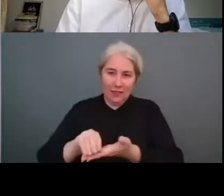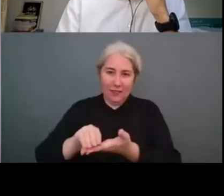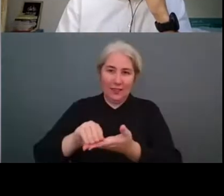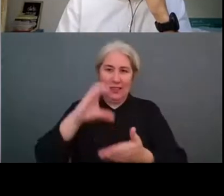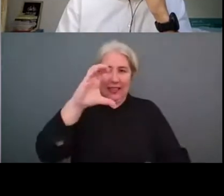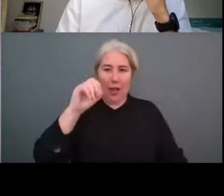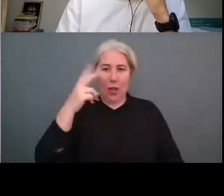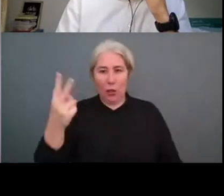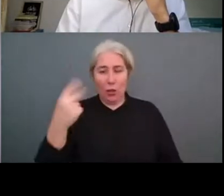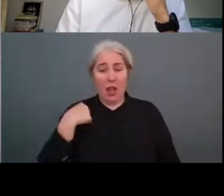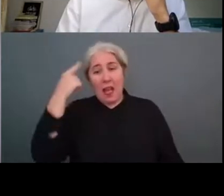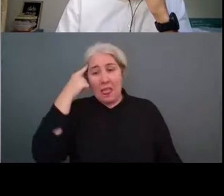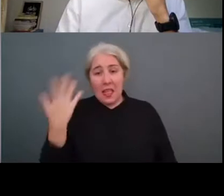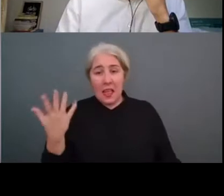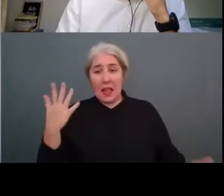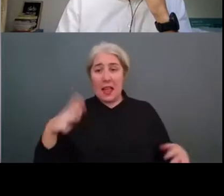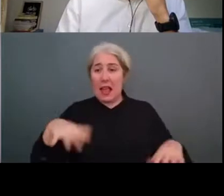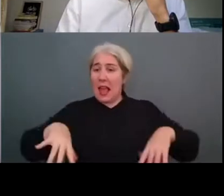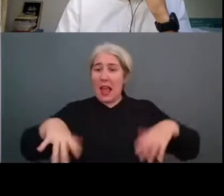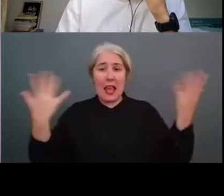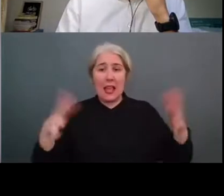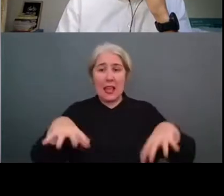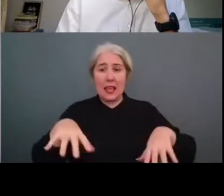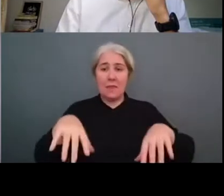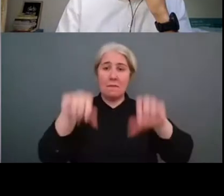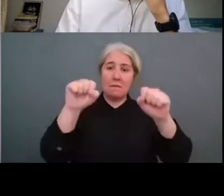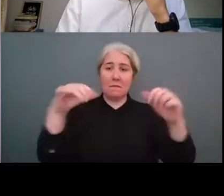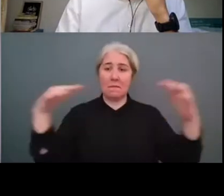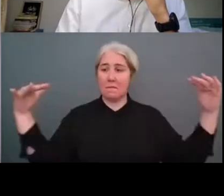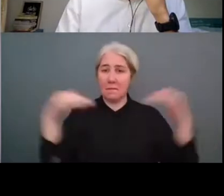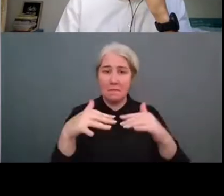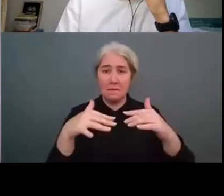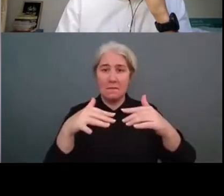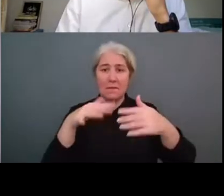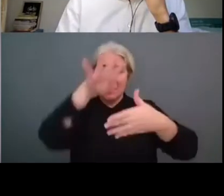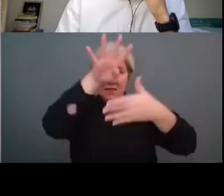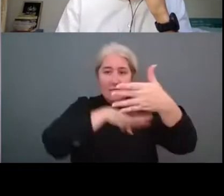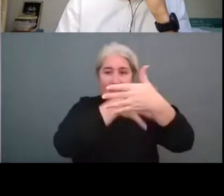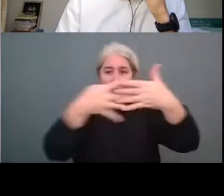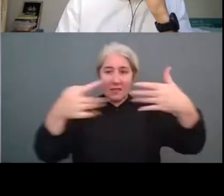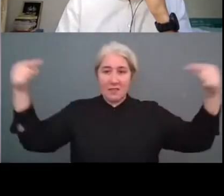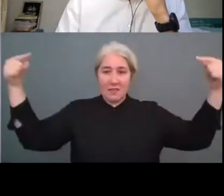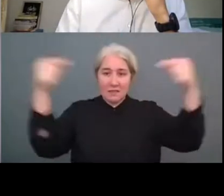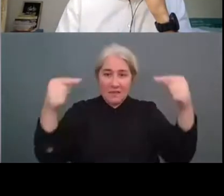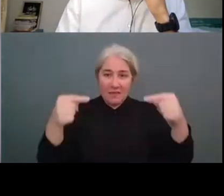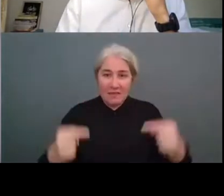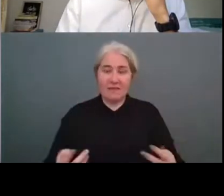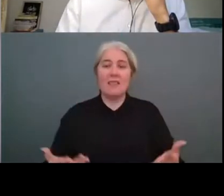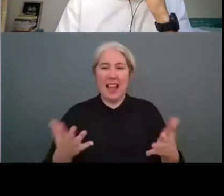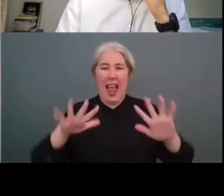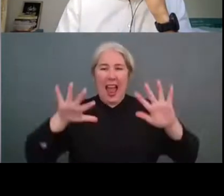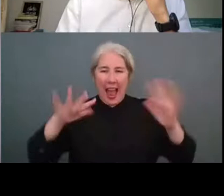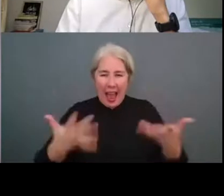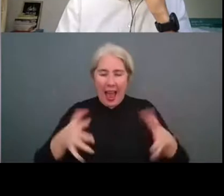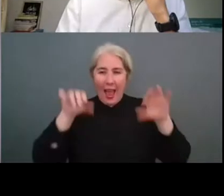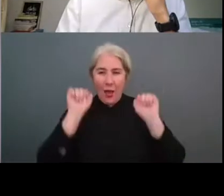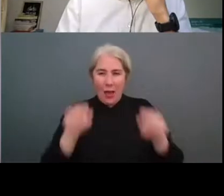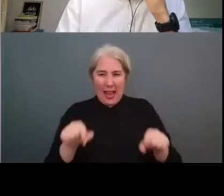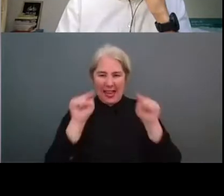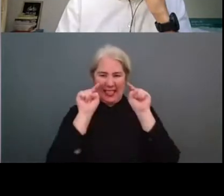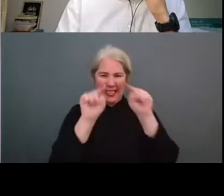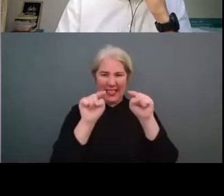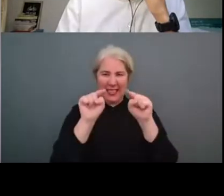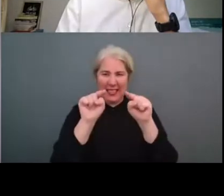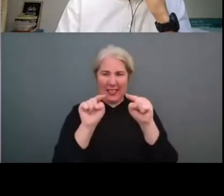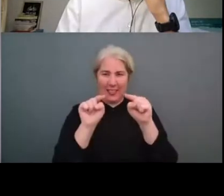a business and think about where can you avoid where you can you know minimize and then calculate what you have to